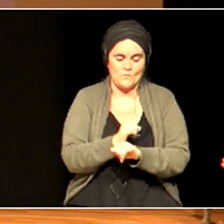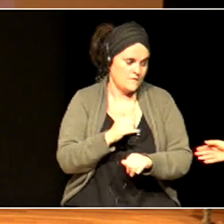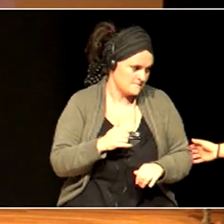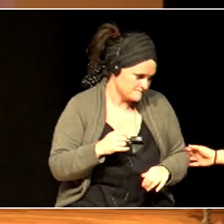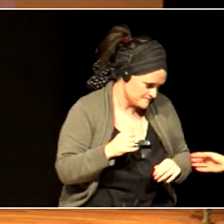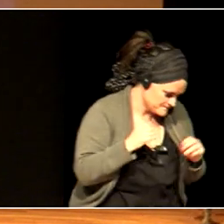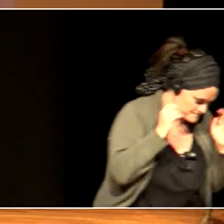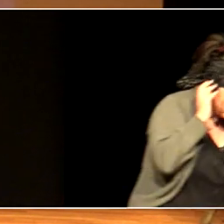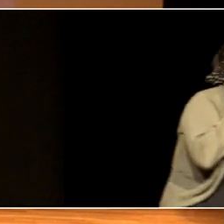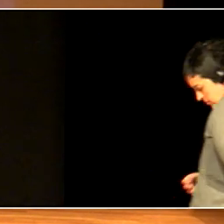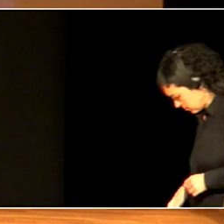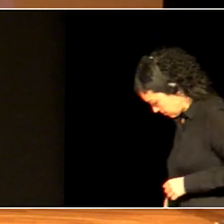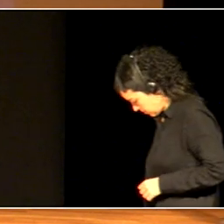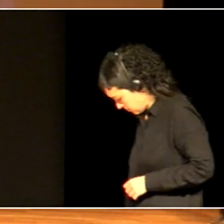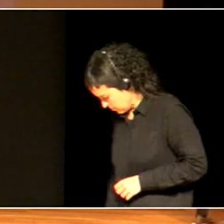Sorry?